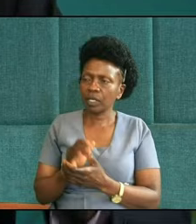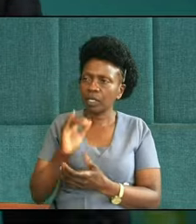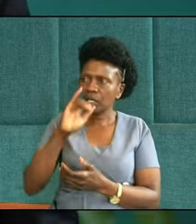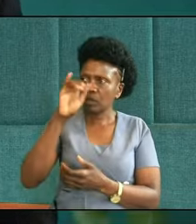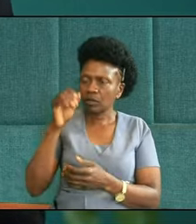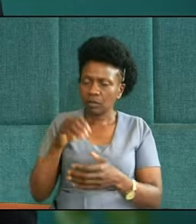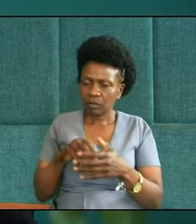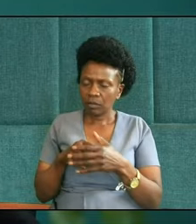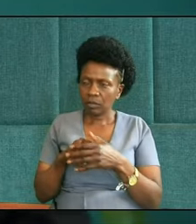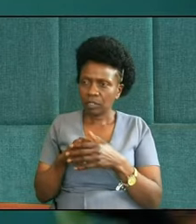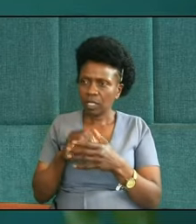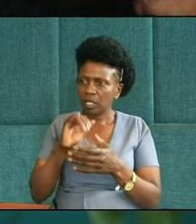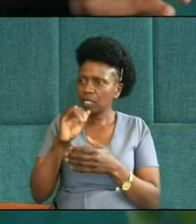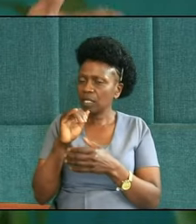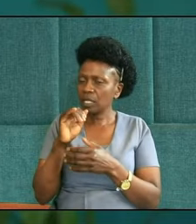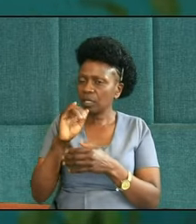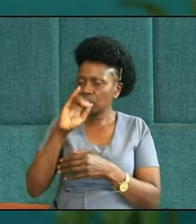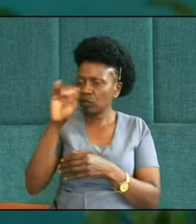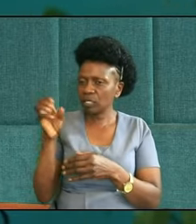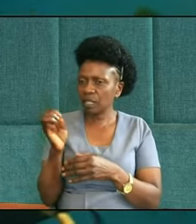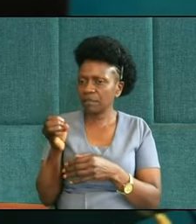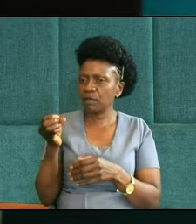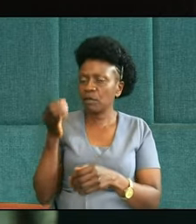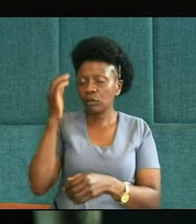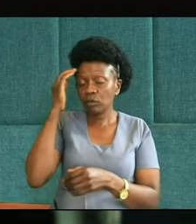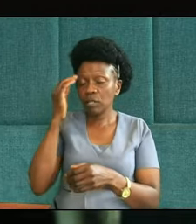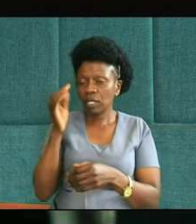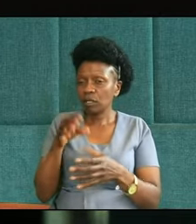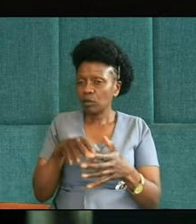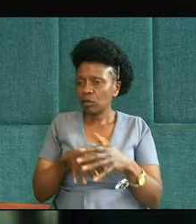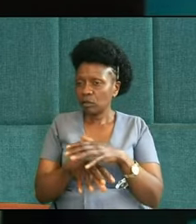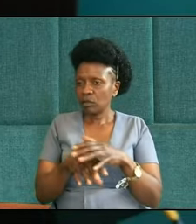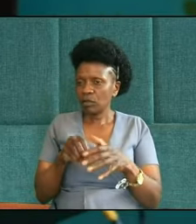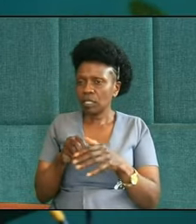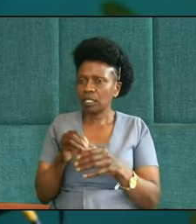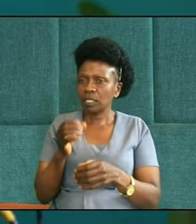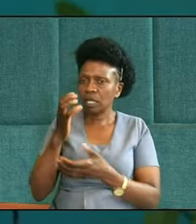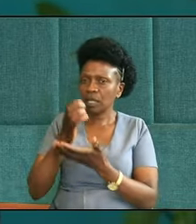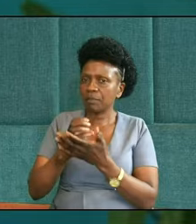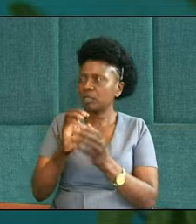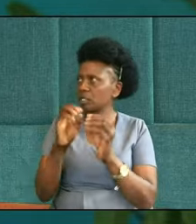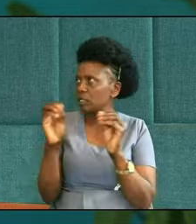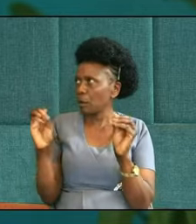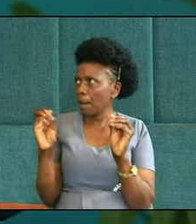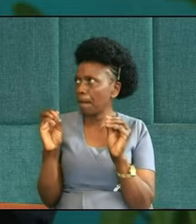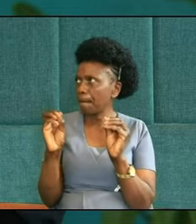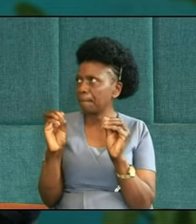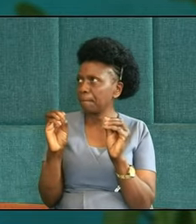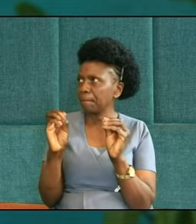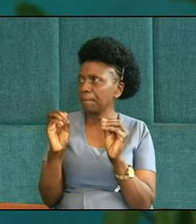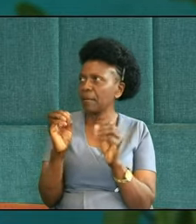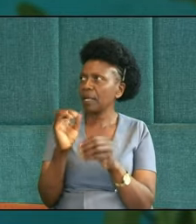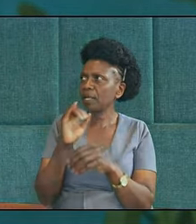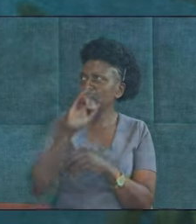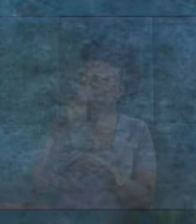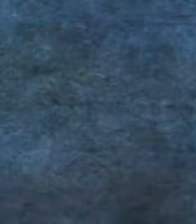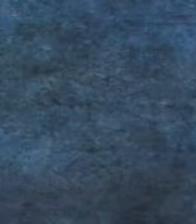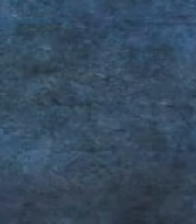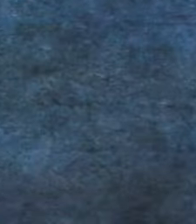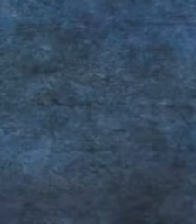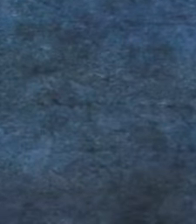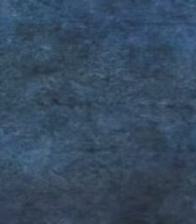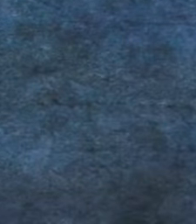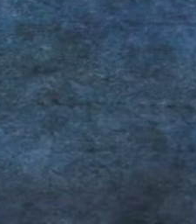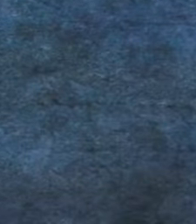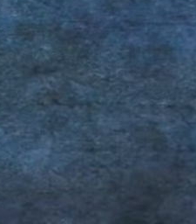stolen the cup, and so they said, we'll all be your slaves. Now, it's interesting, in a nutshell, Judah had become a valuable